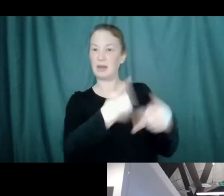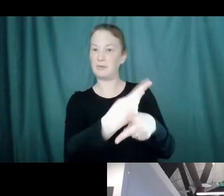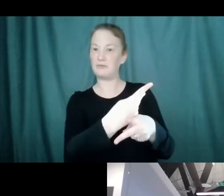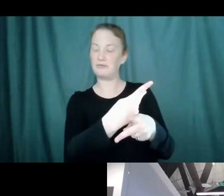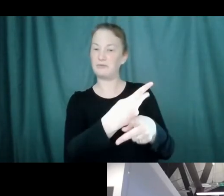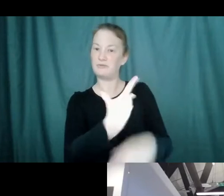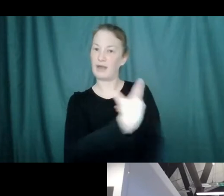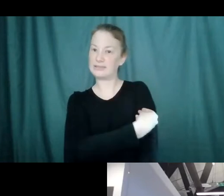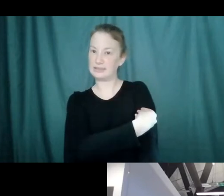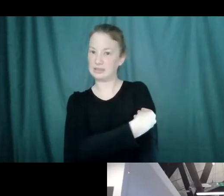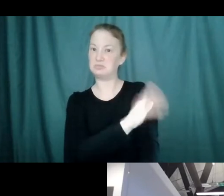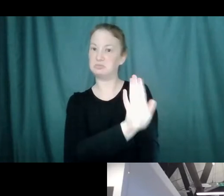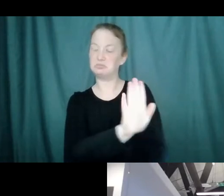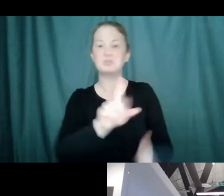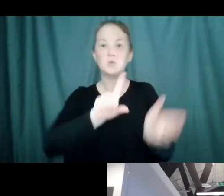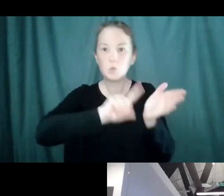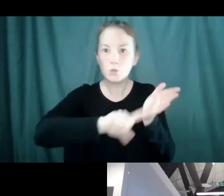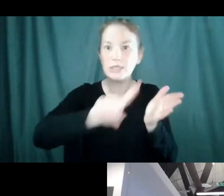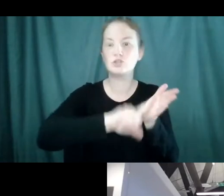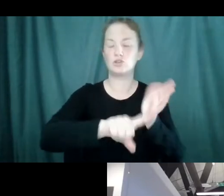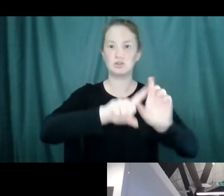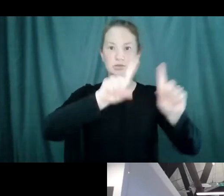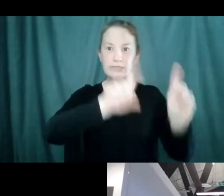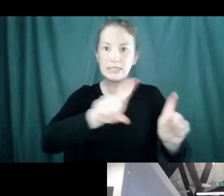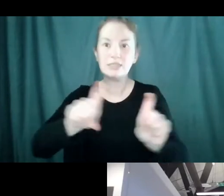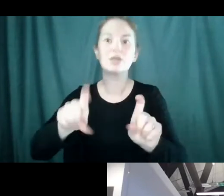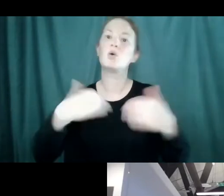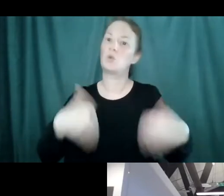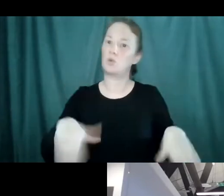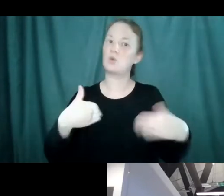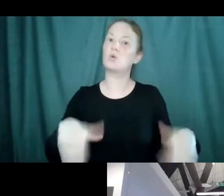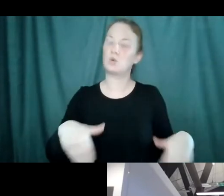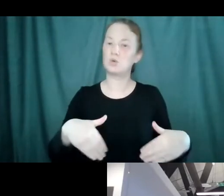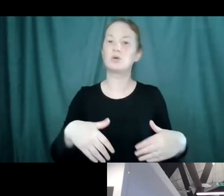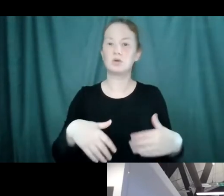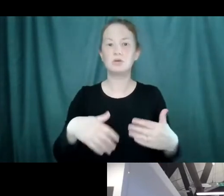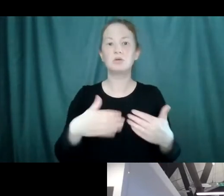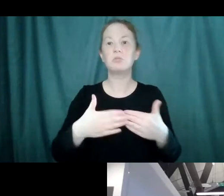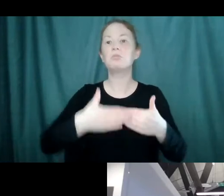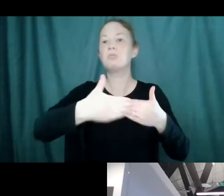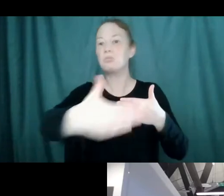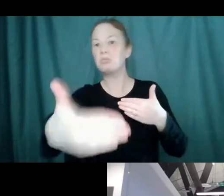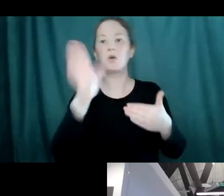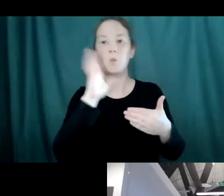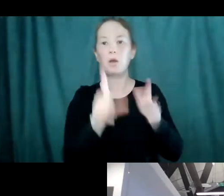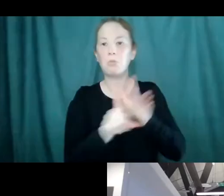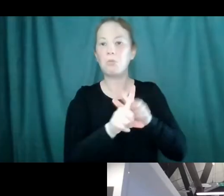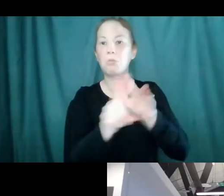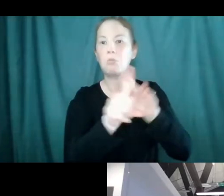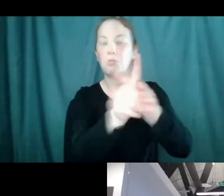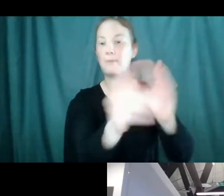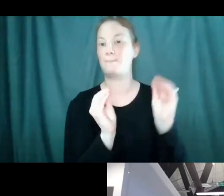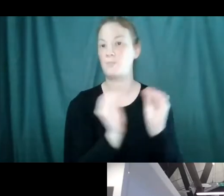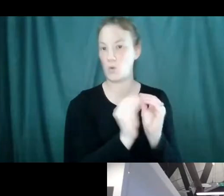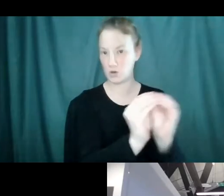in terms of research and trials. I'm sure we'll see more of them however, there's not